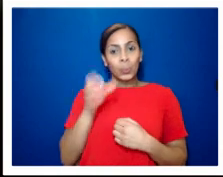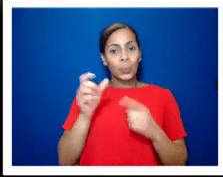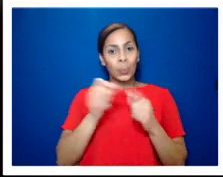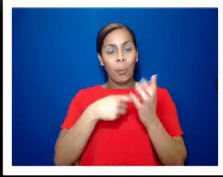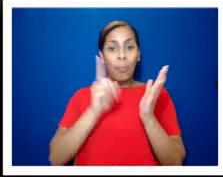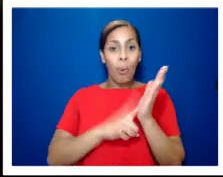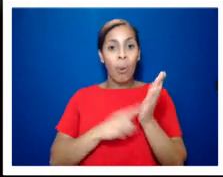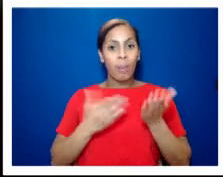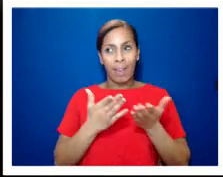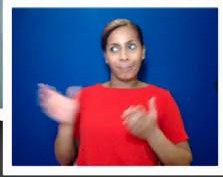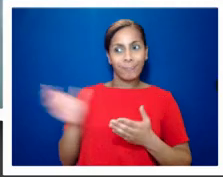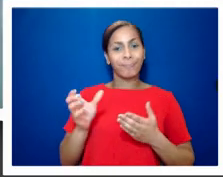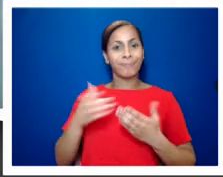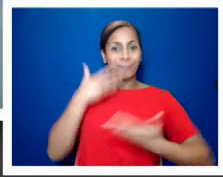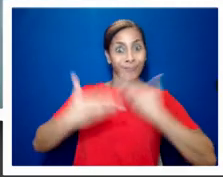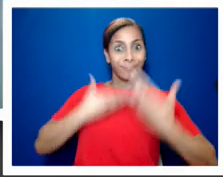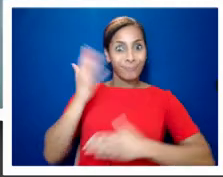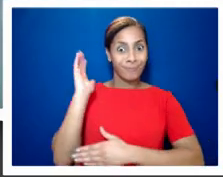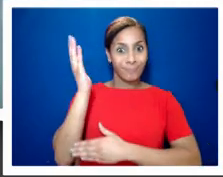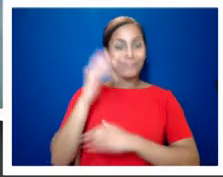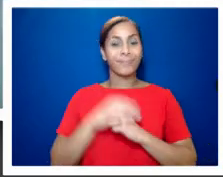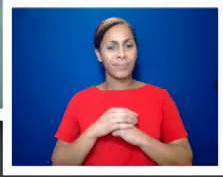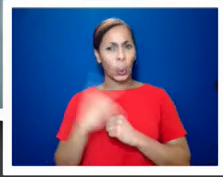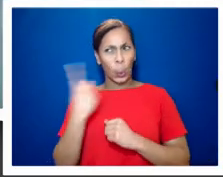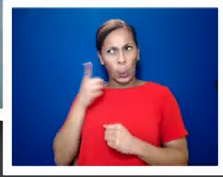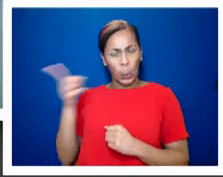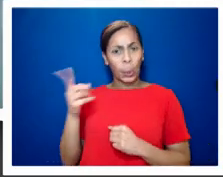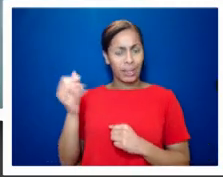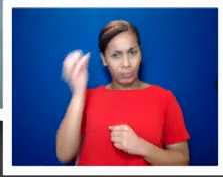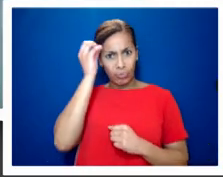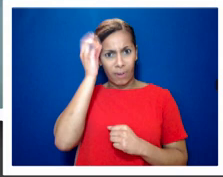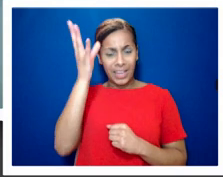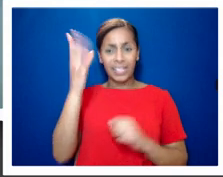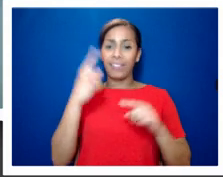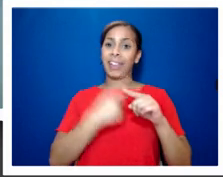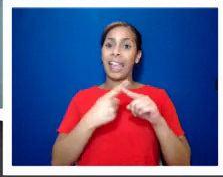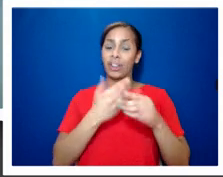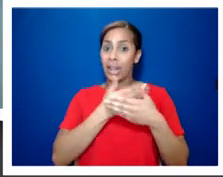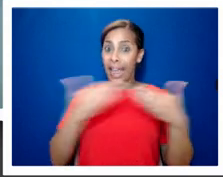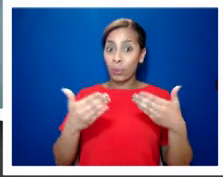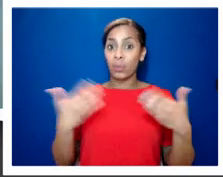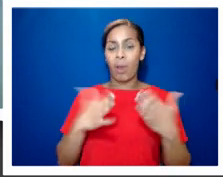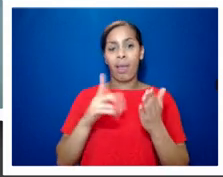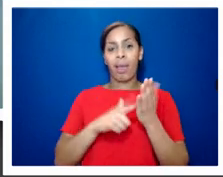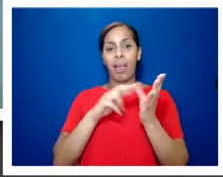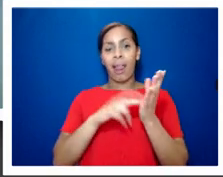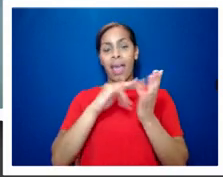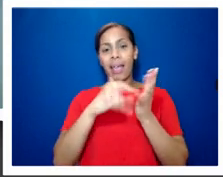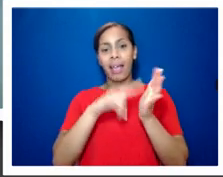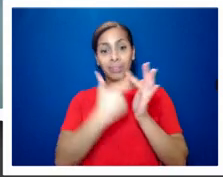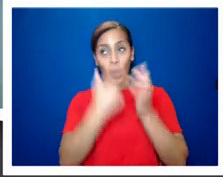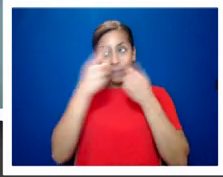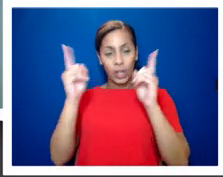a q a uh paul baker is professor of english language at lancaster university his research interests include